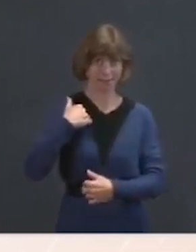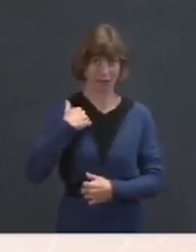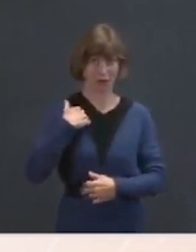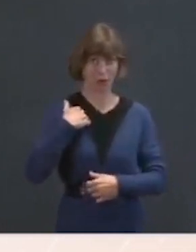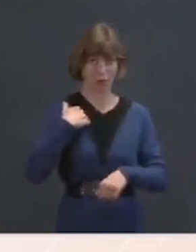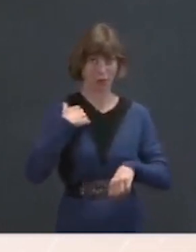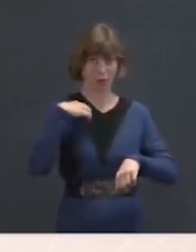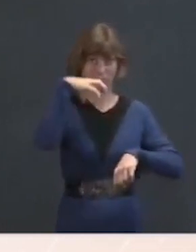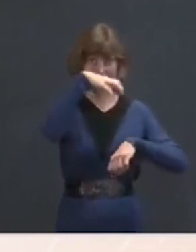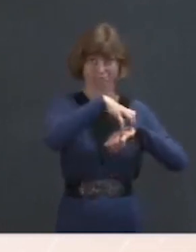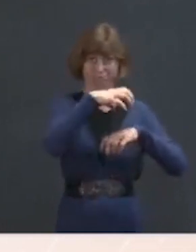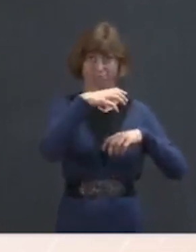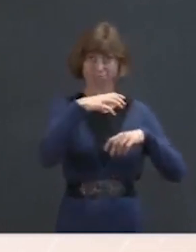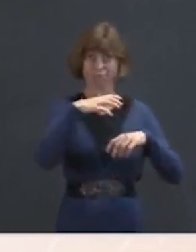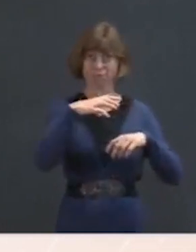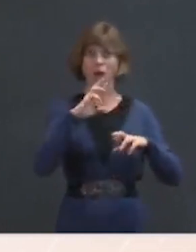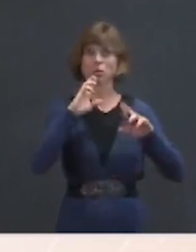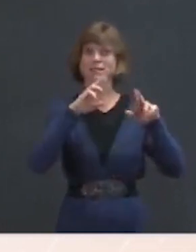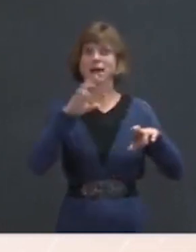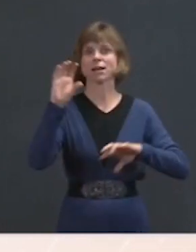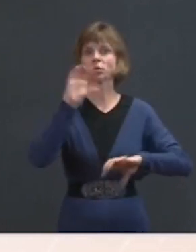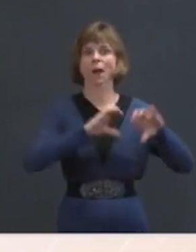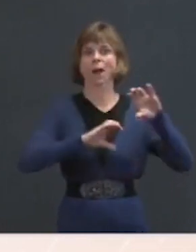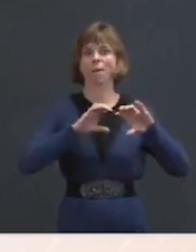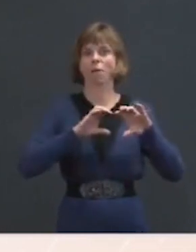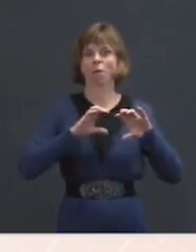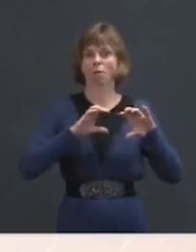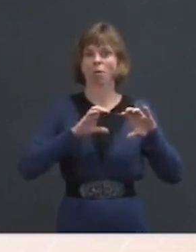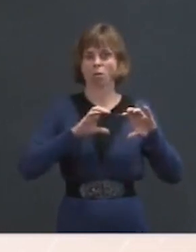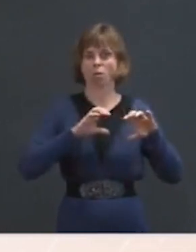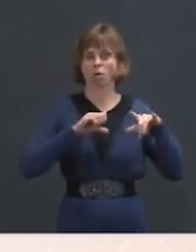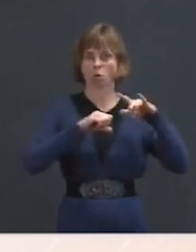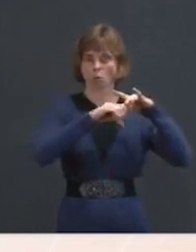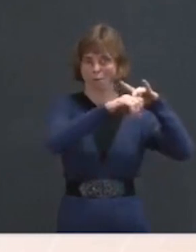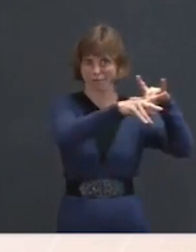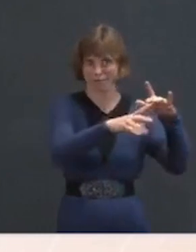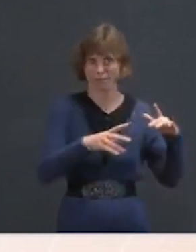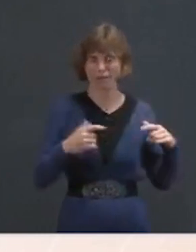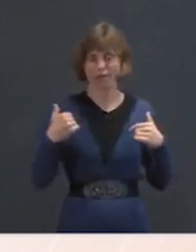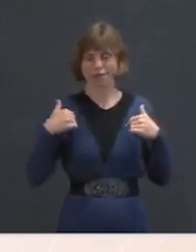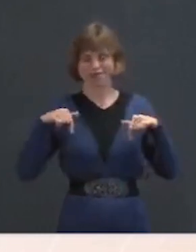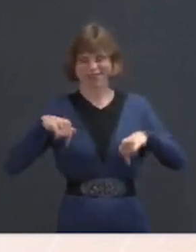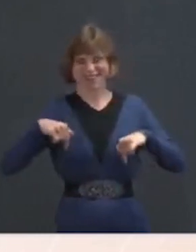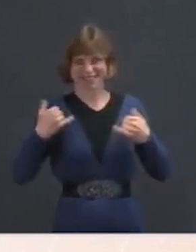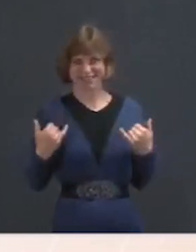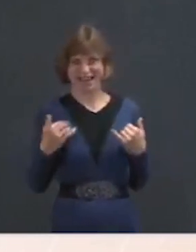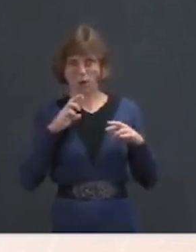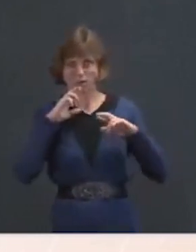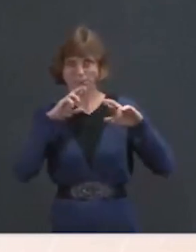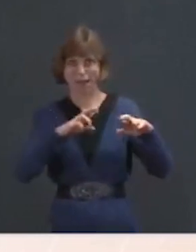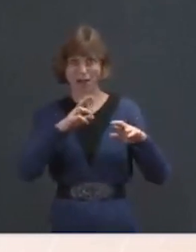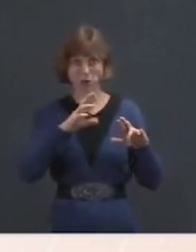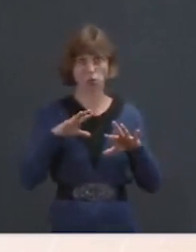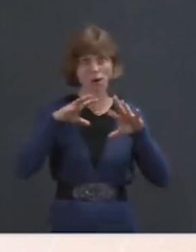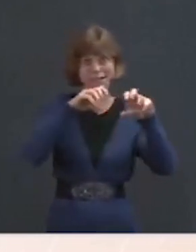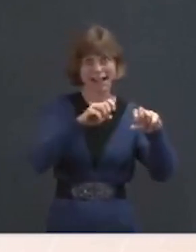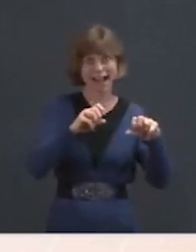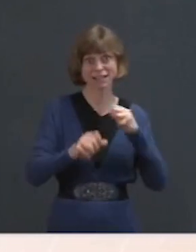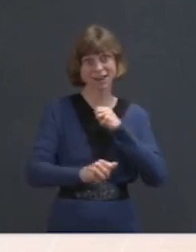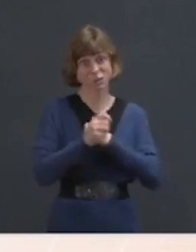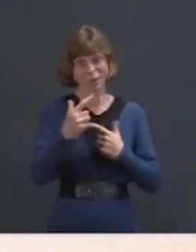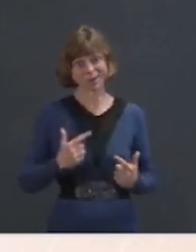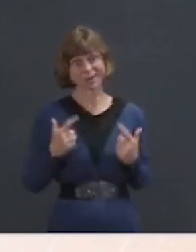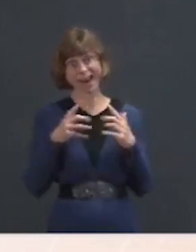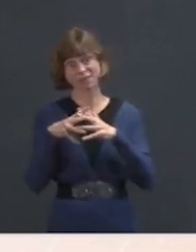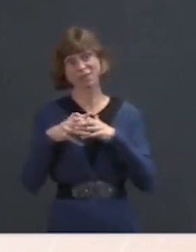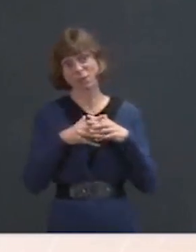in response to a chemical weapons attack. This was in response to a threat and attacks that threatened the lives of American men